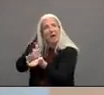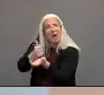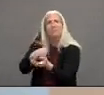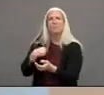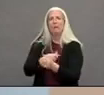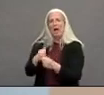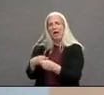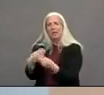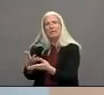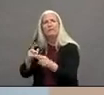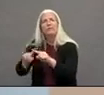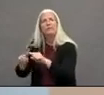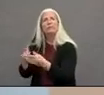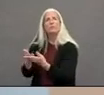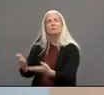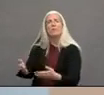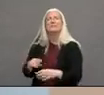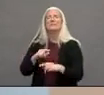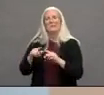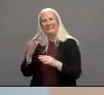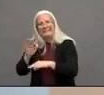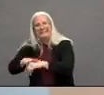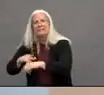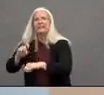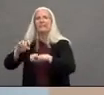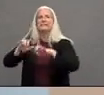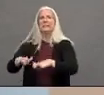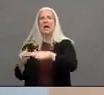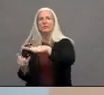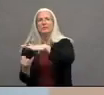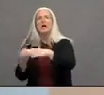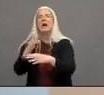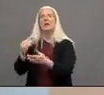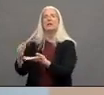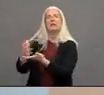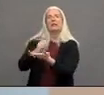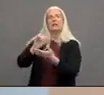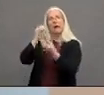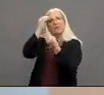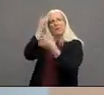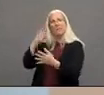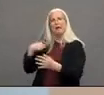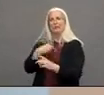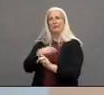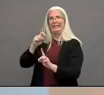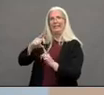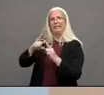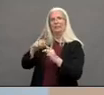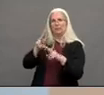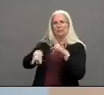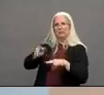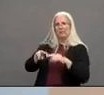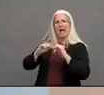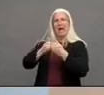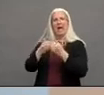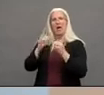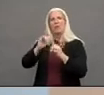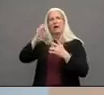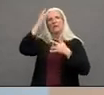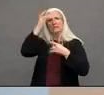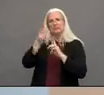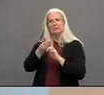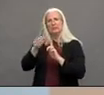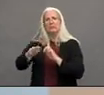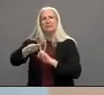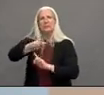and we also gather important information that public health needs to evaluate how the disease is affecting our community another thing